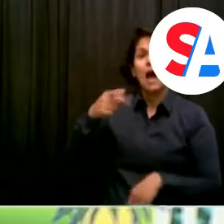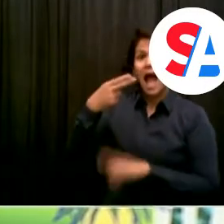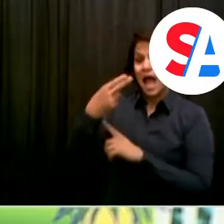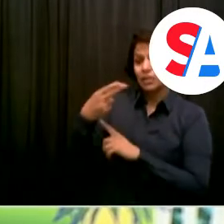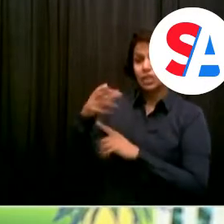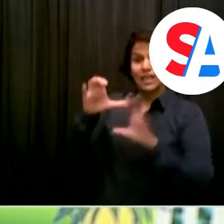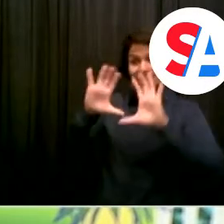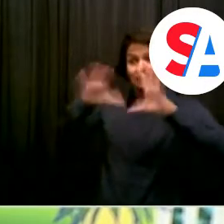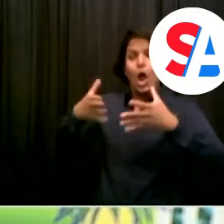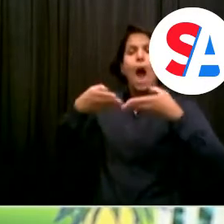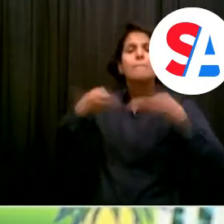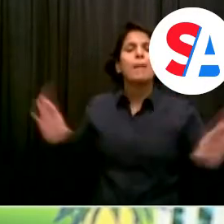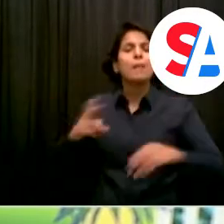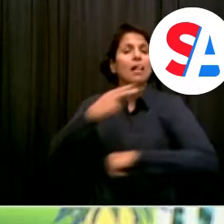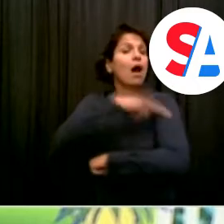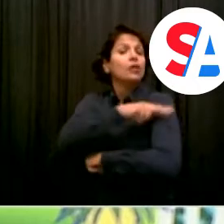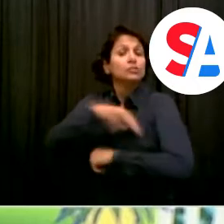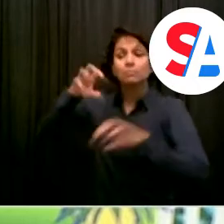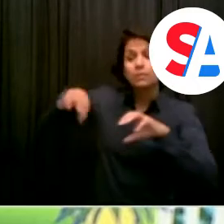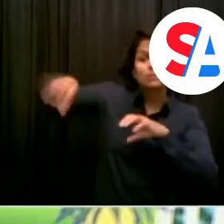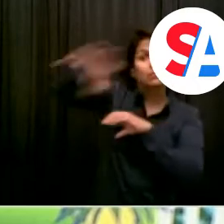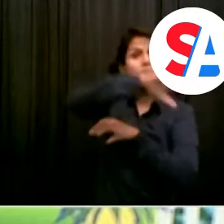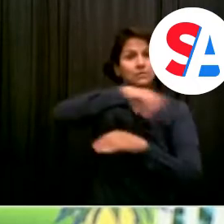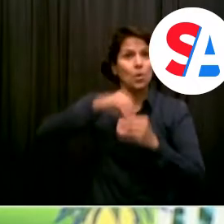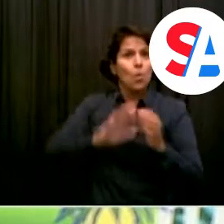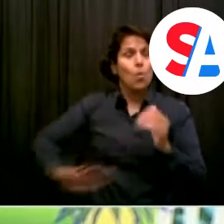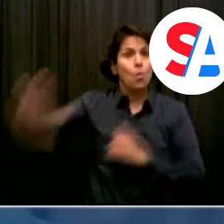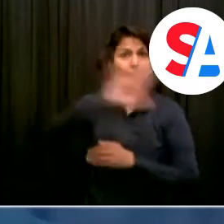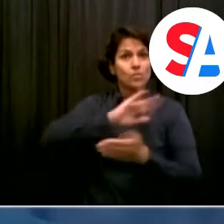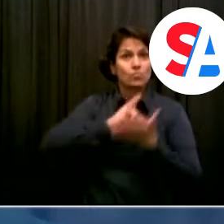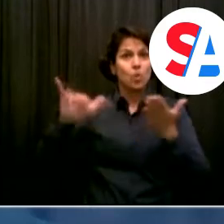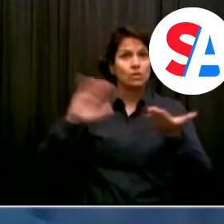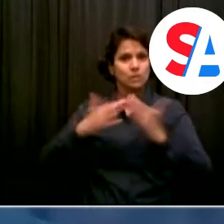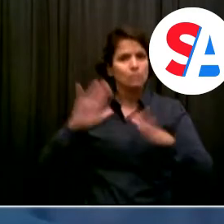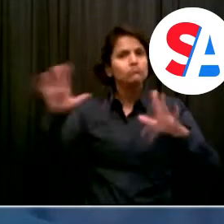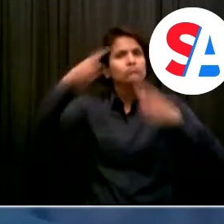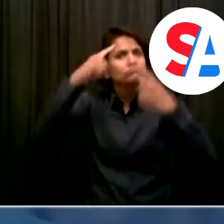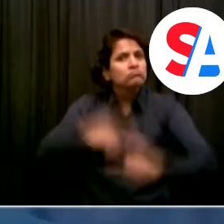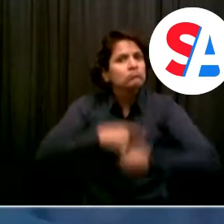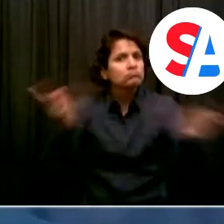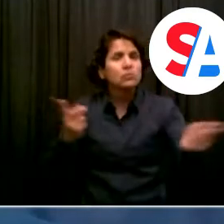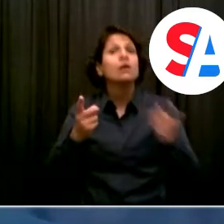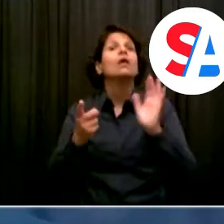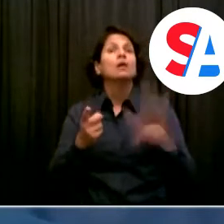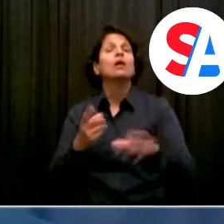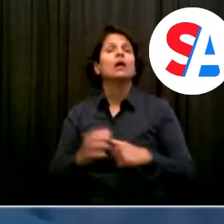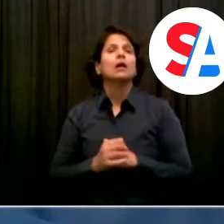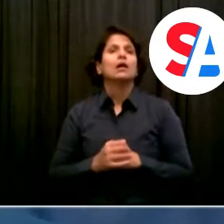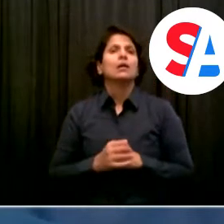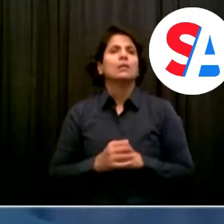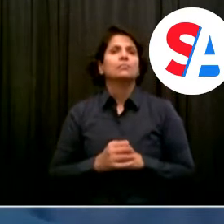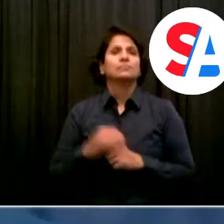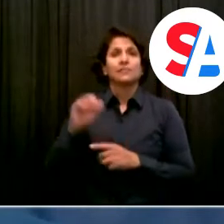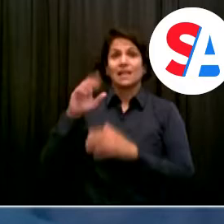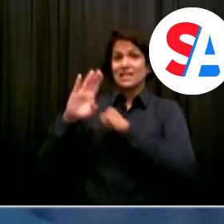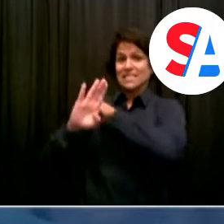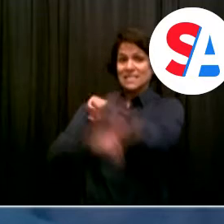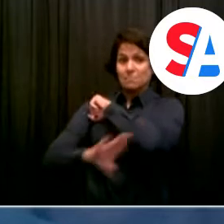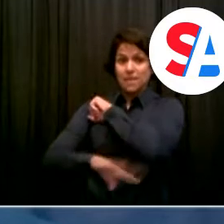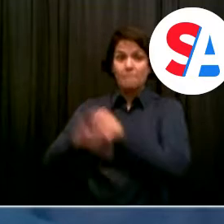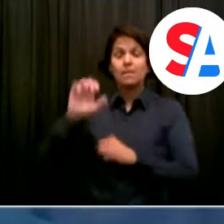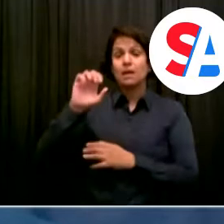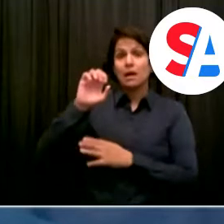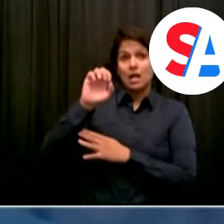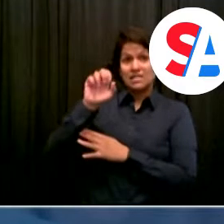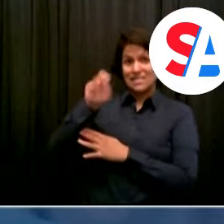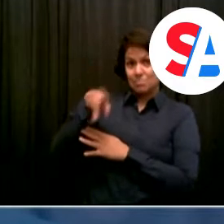is that day. On September 13th, the entire city workforce will be mandated under the